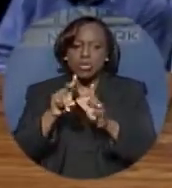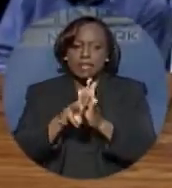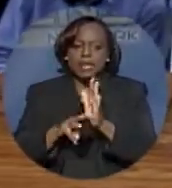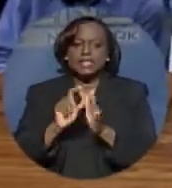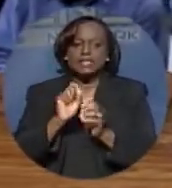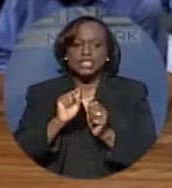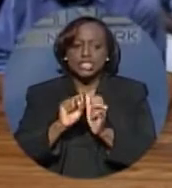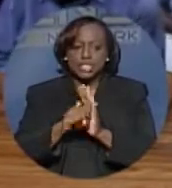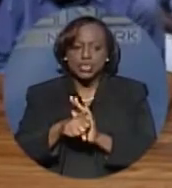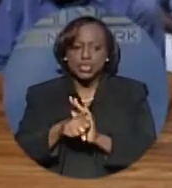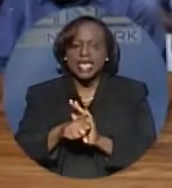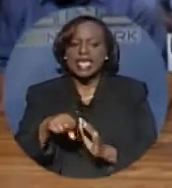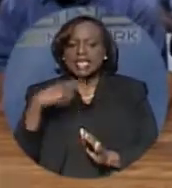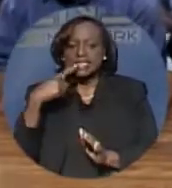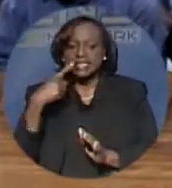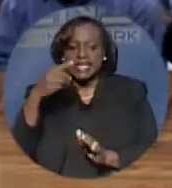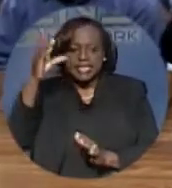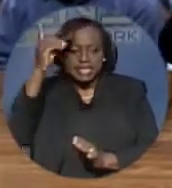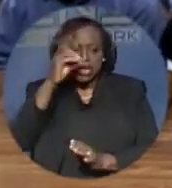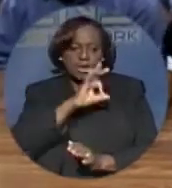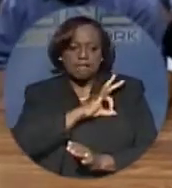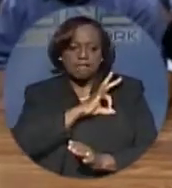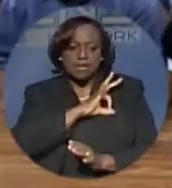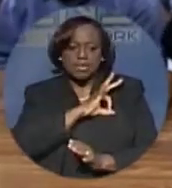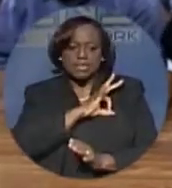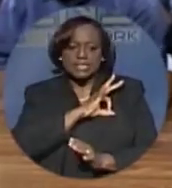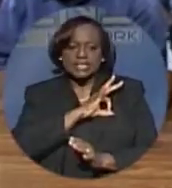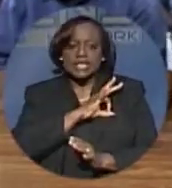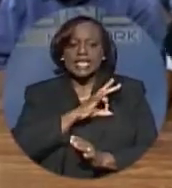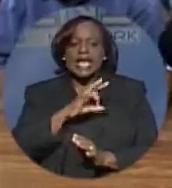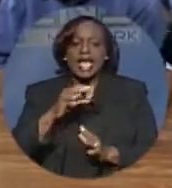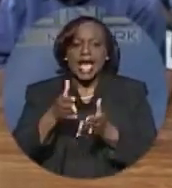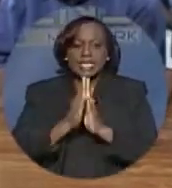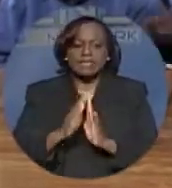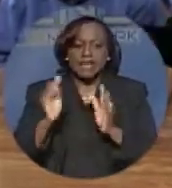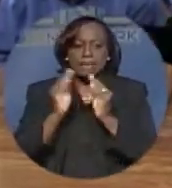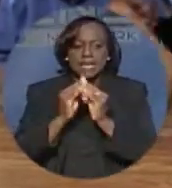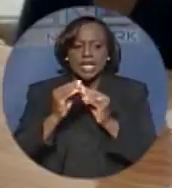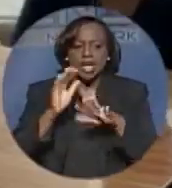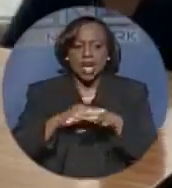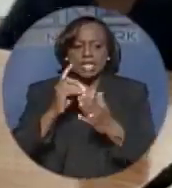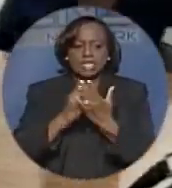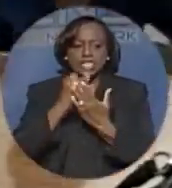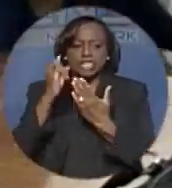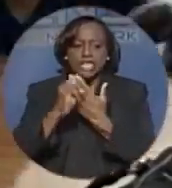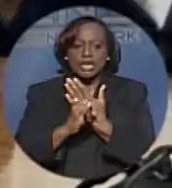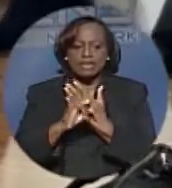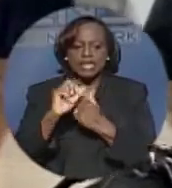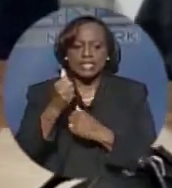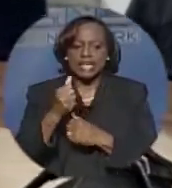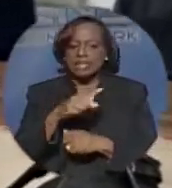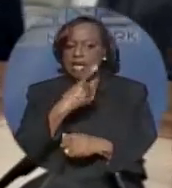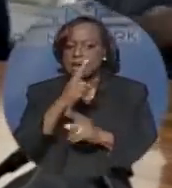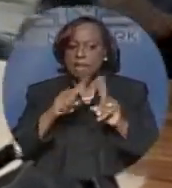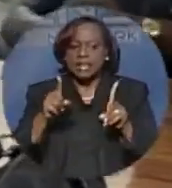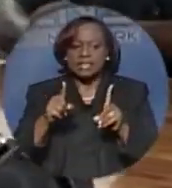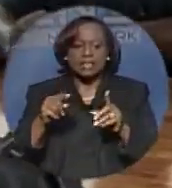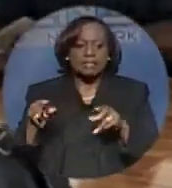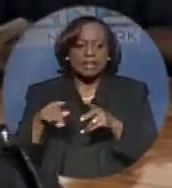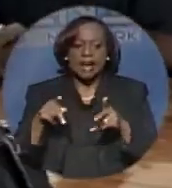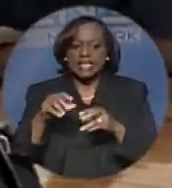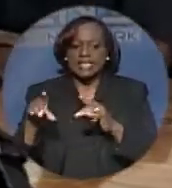Foulkes did request a meeting with the Customs Union for January 10th, but this was not agreed by the participating parties, making it